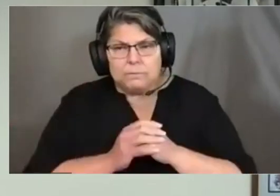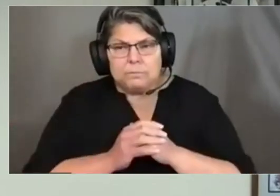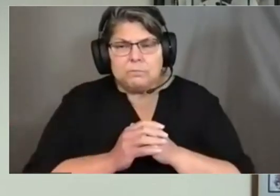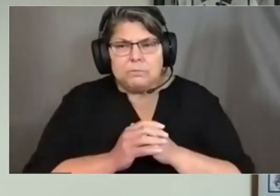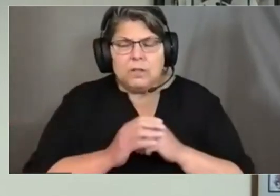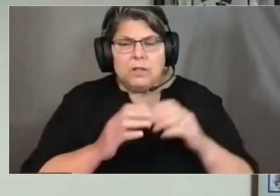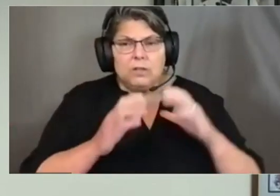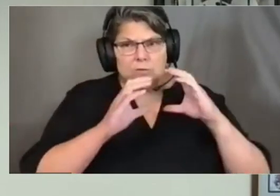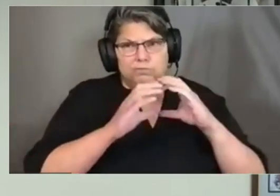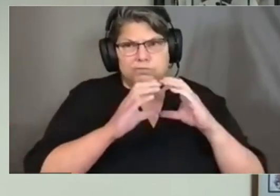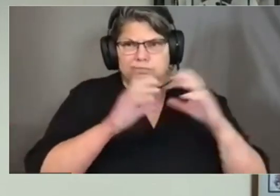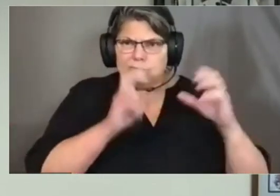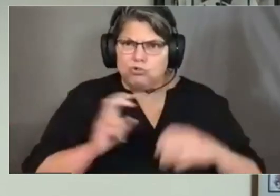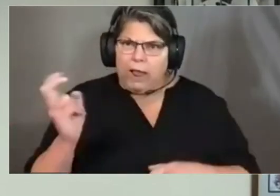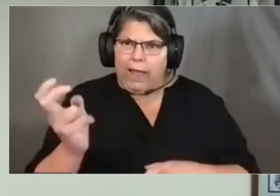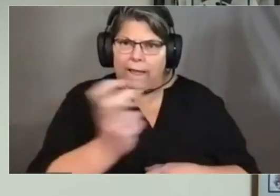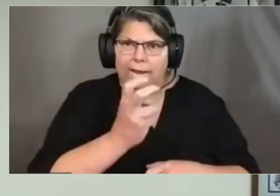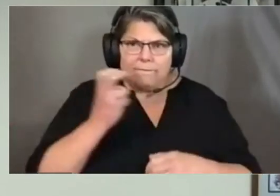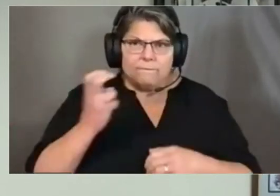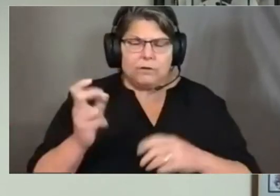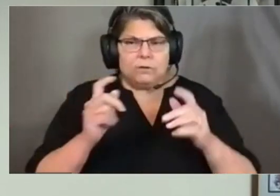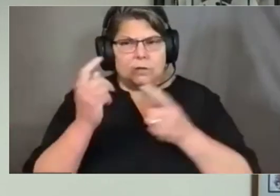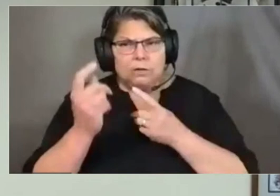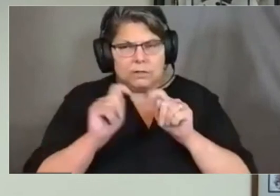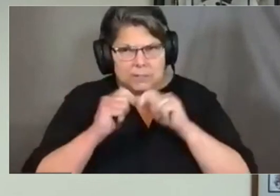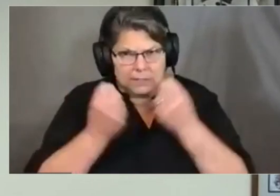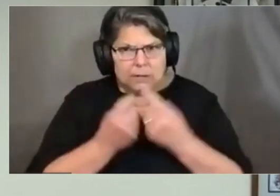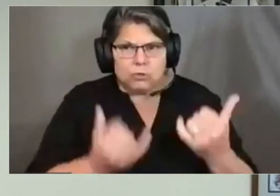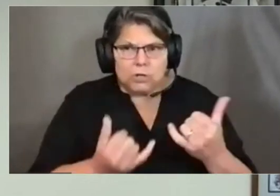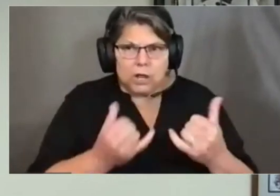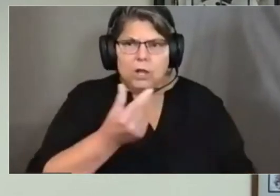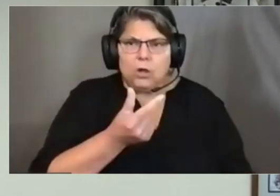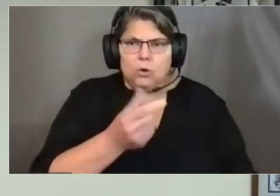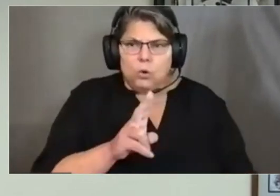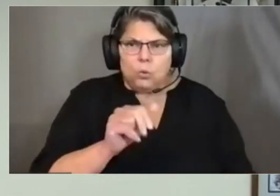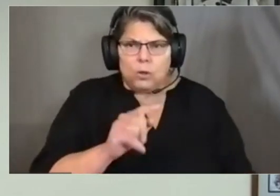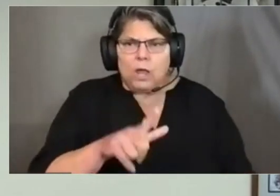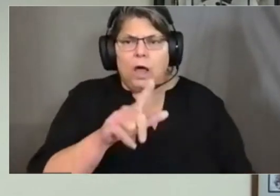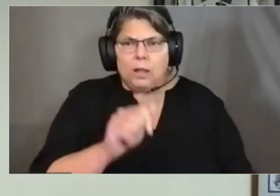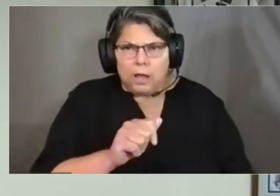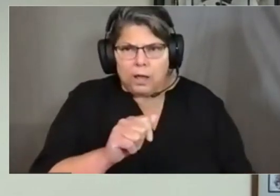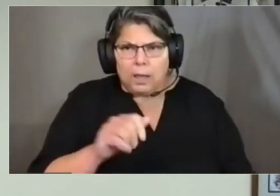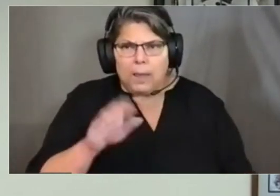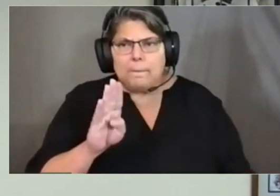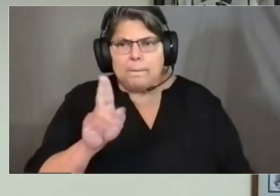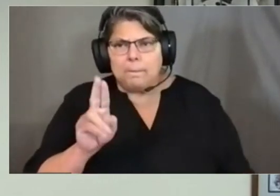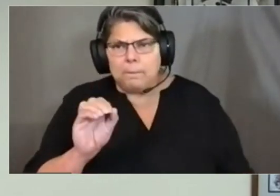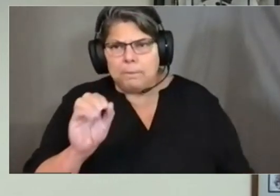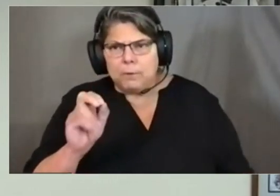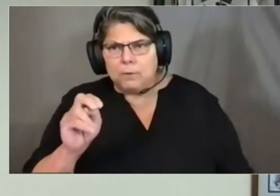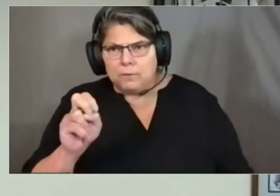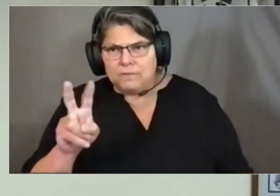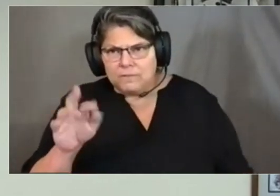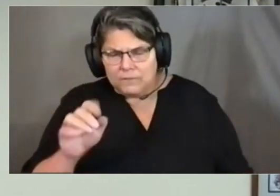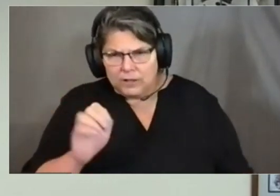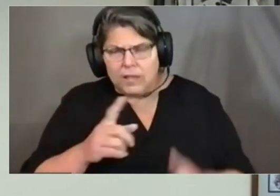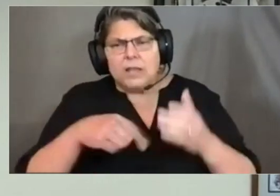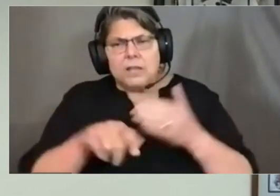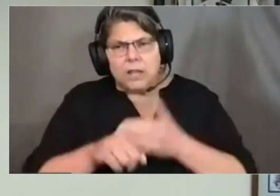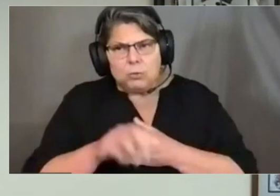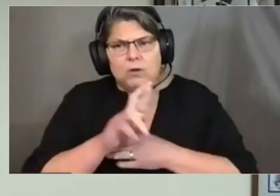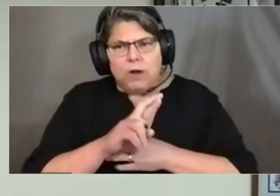is visiting today in Kualala and Boonville, and then next week it's Round Valley and Willits, followed by